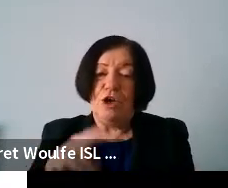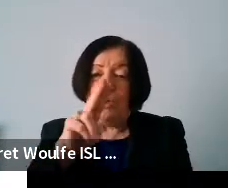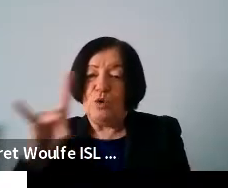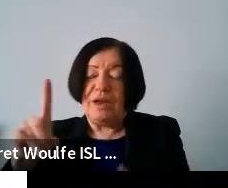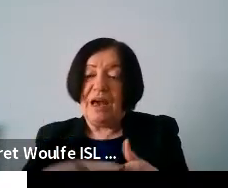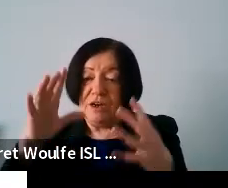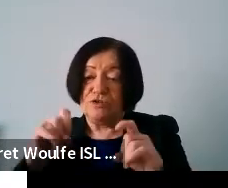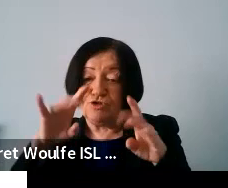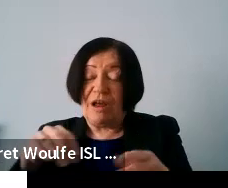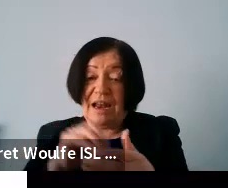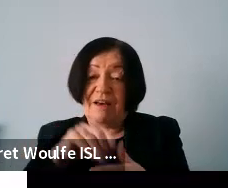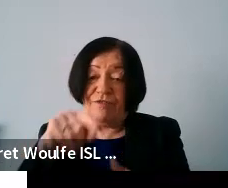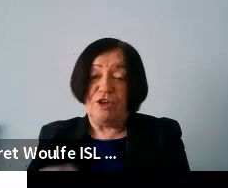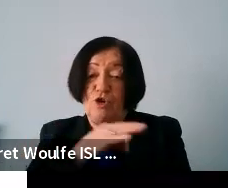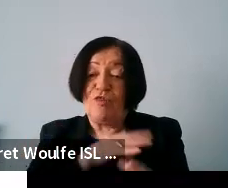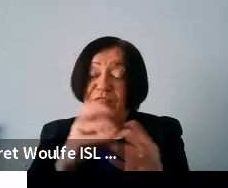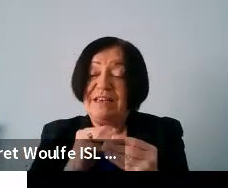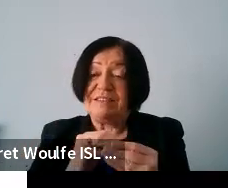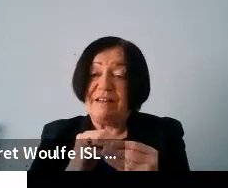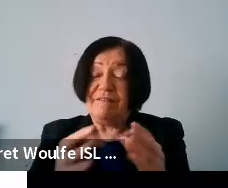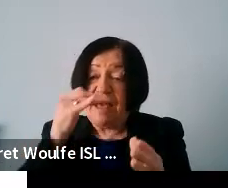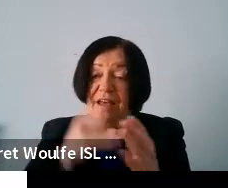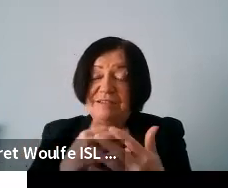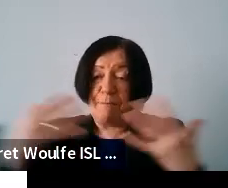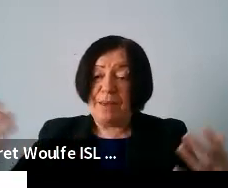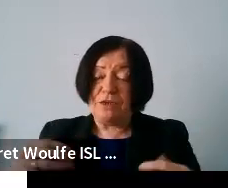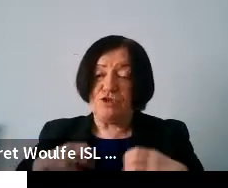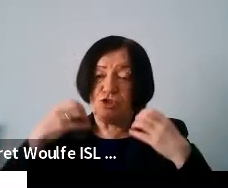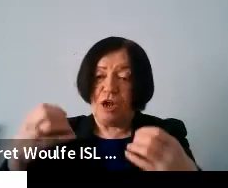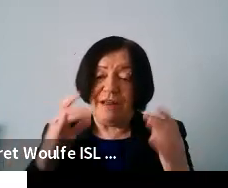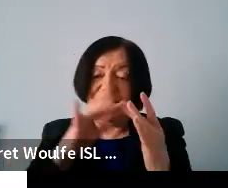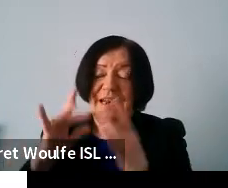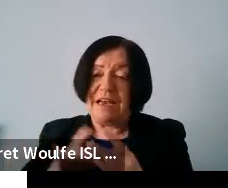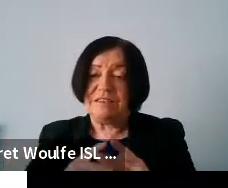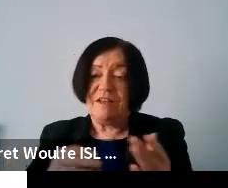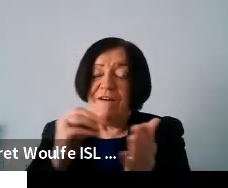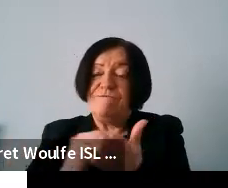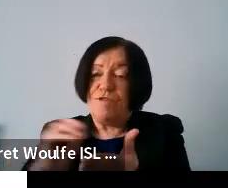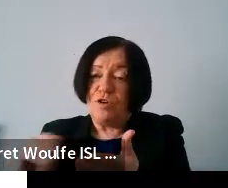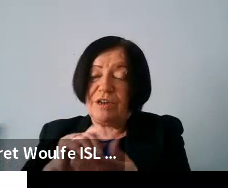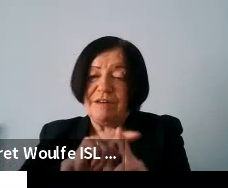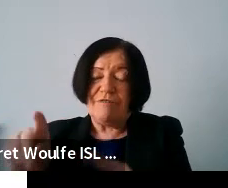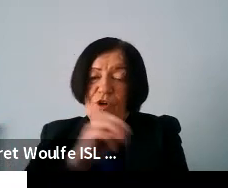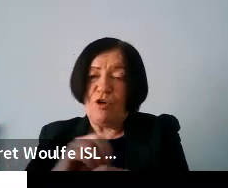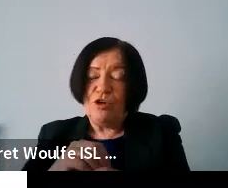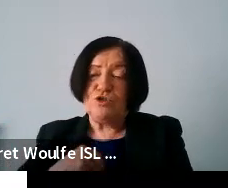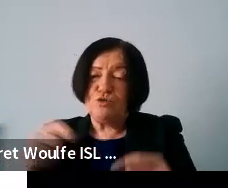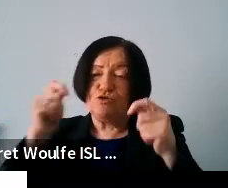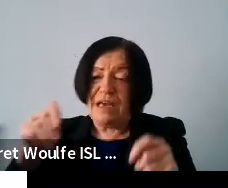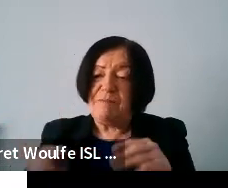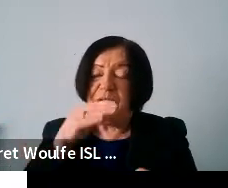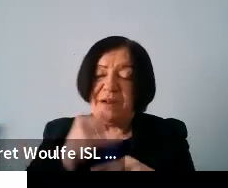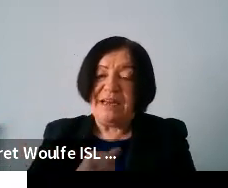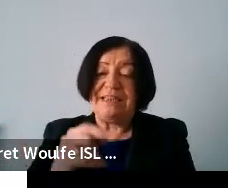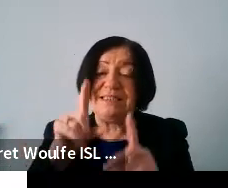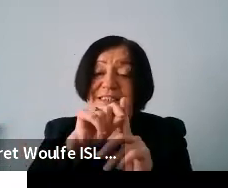australia have the good things foundation it's a big charity that connects funding and community organizations to train people in digital skills